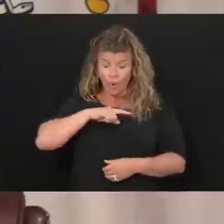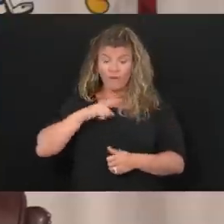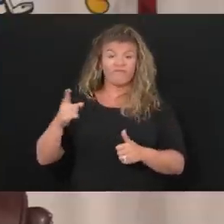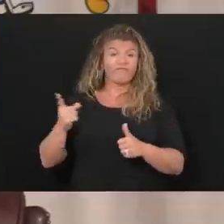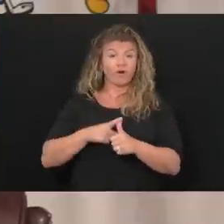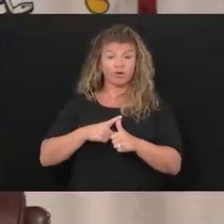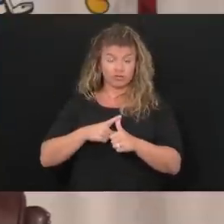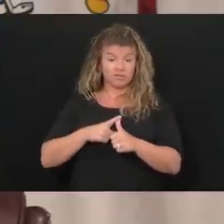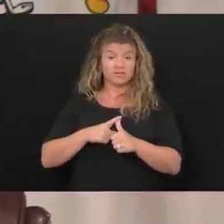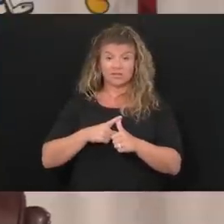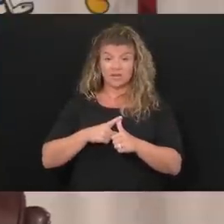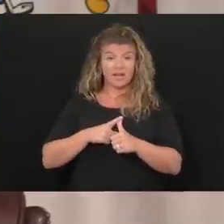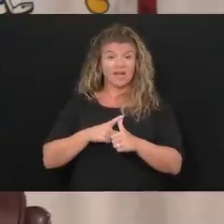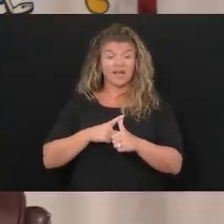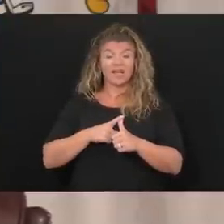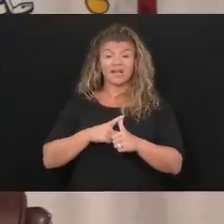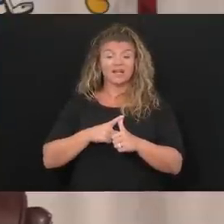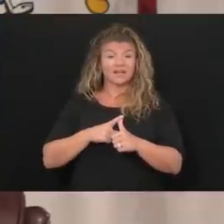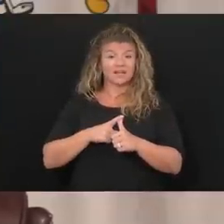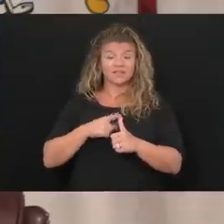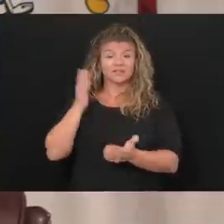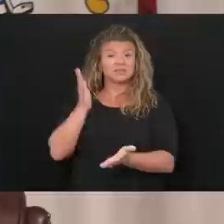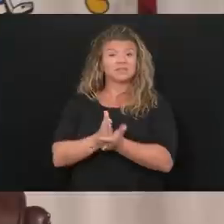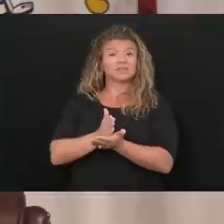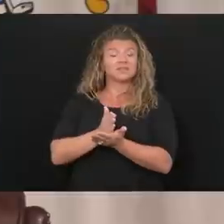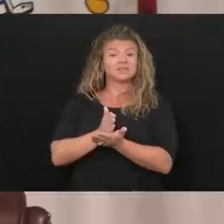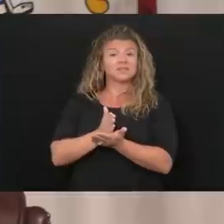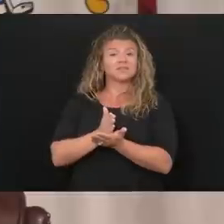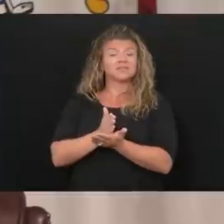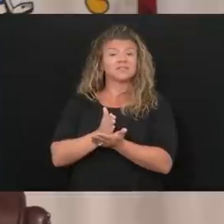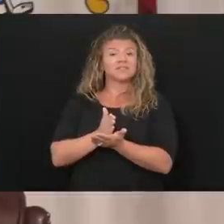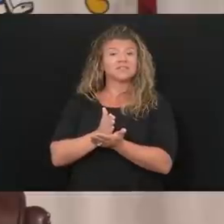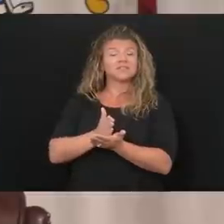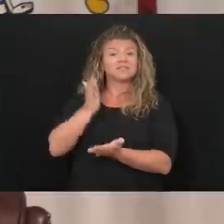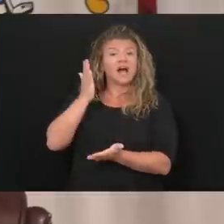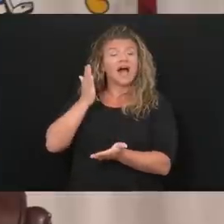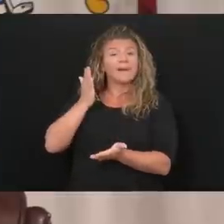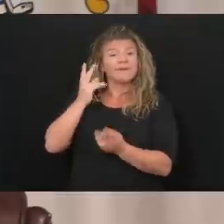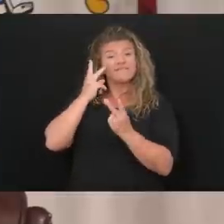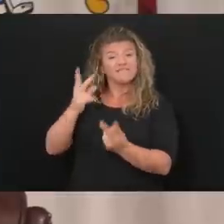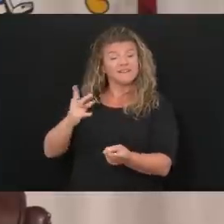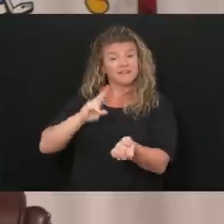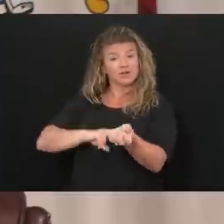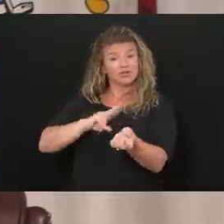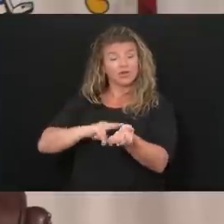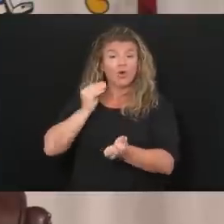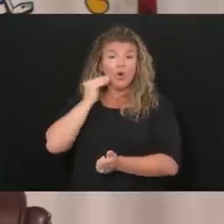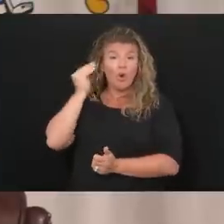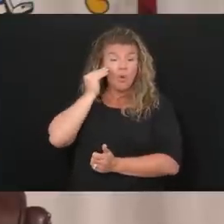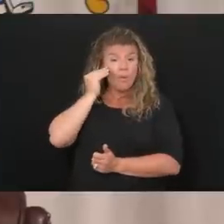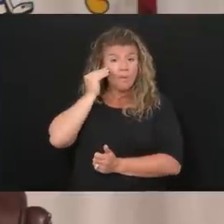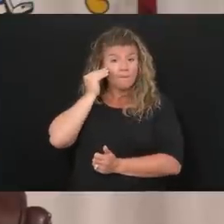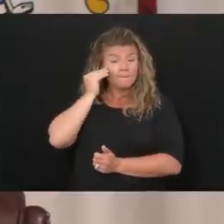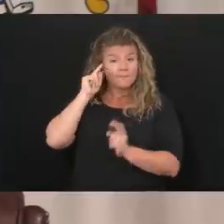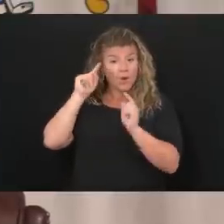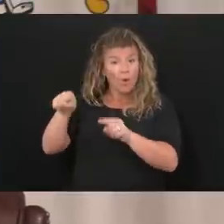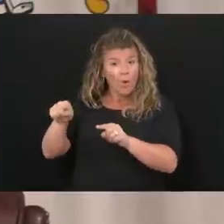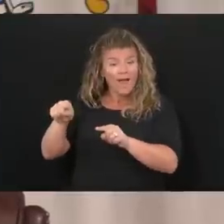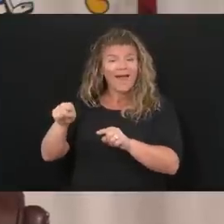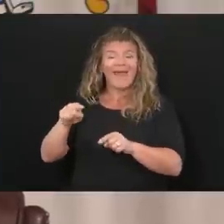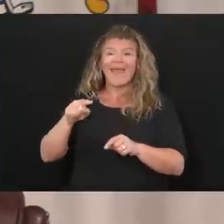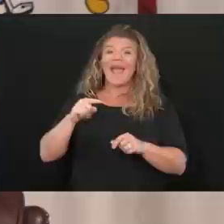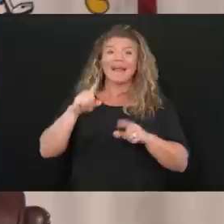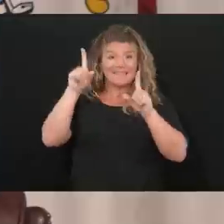in the nation as far as denying stopping visitation in our nursing homes or